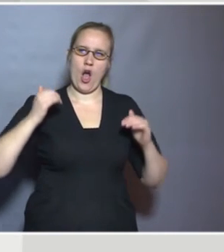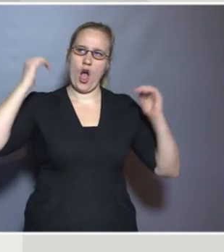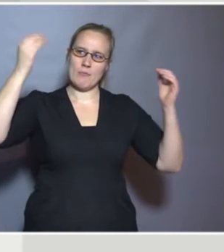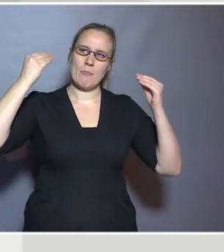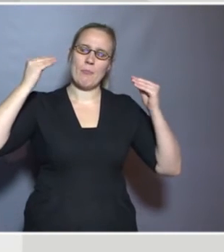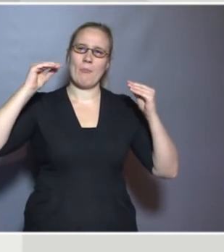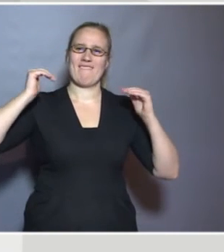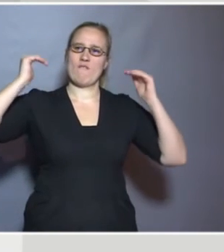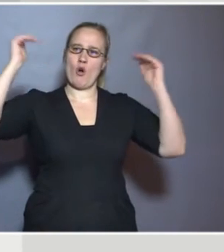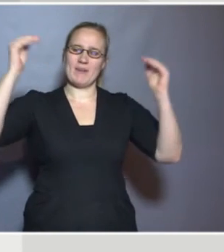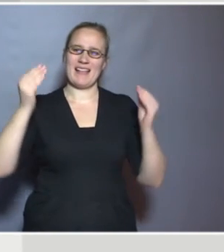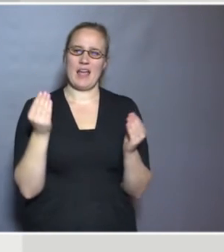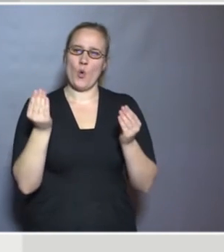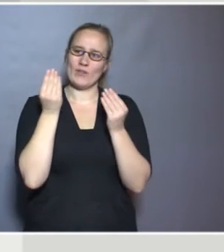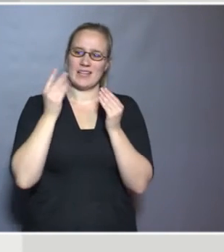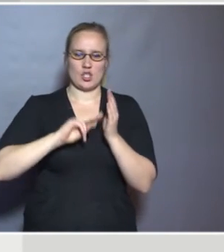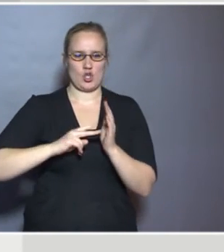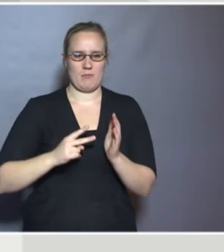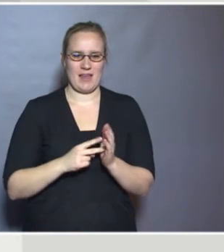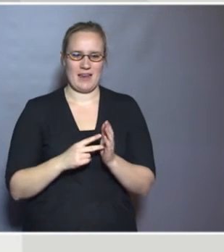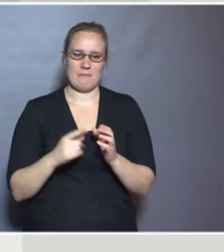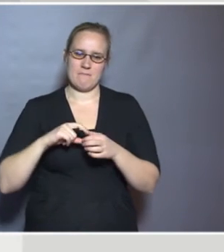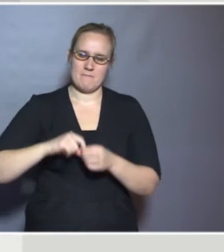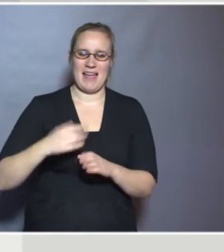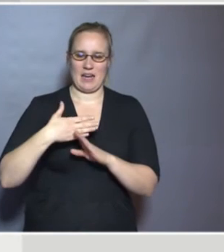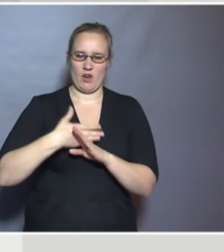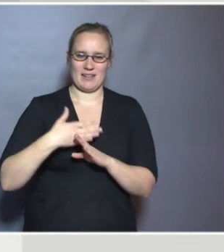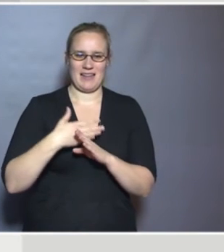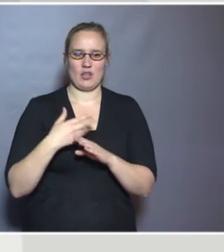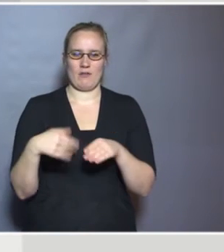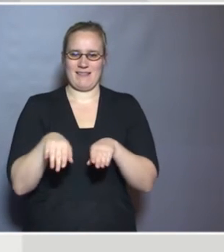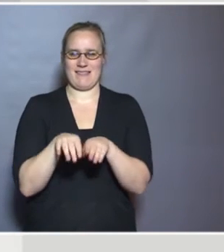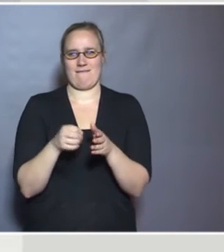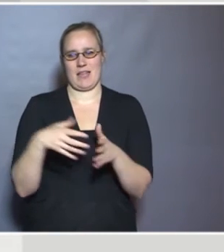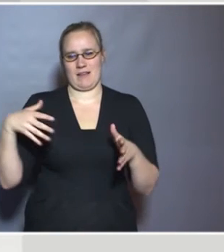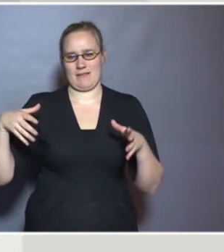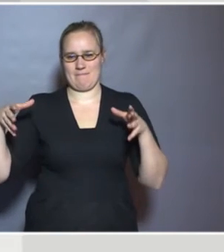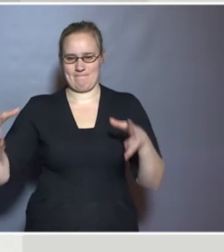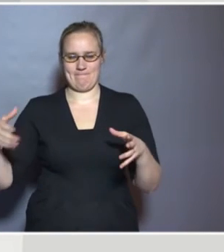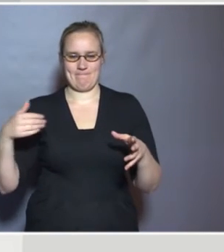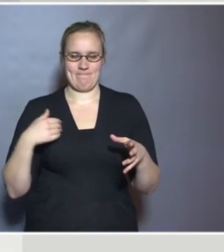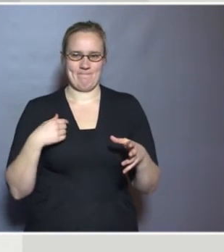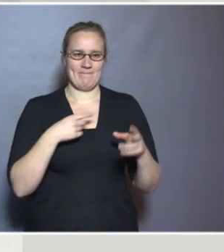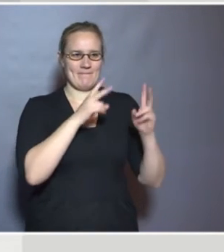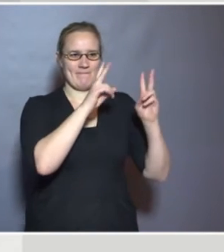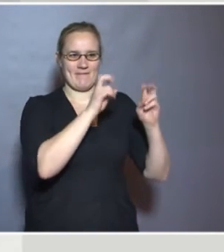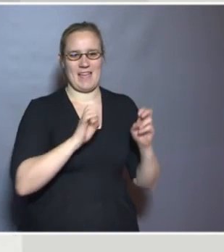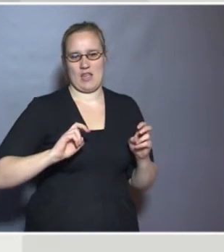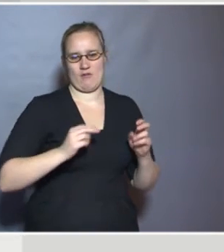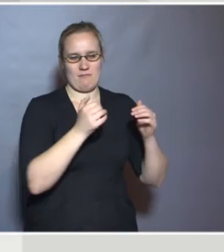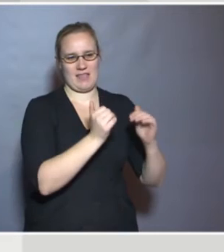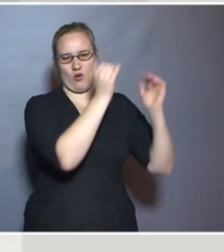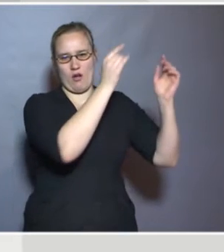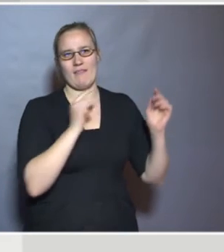education systems combine quality and equity. And that's not a statement from the European agency.